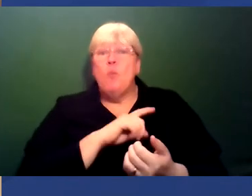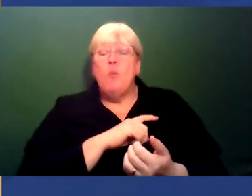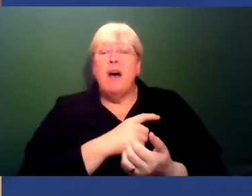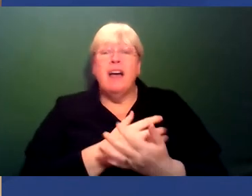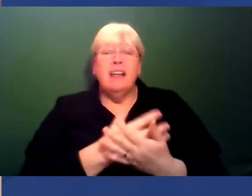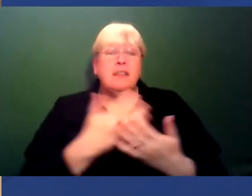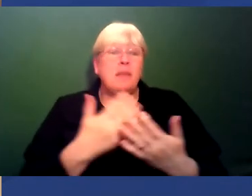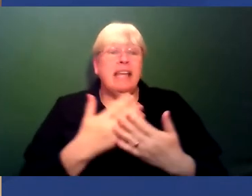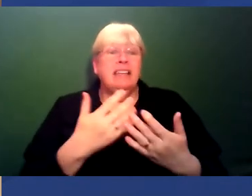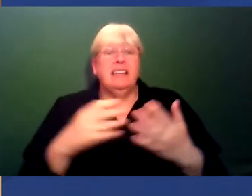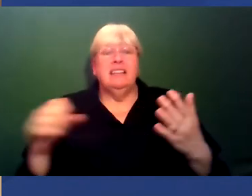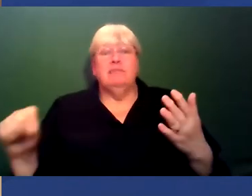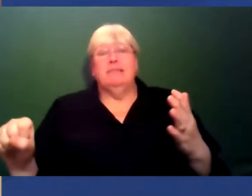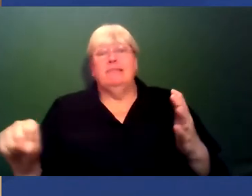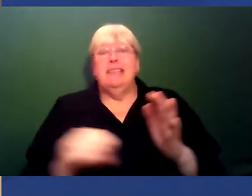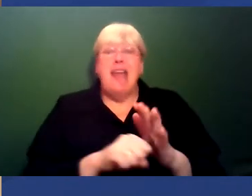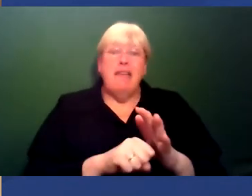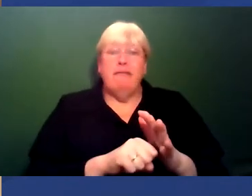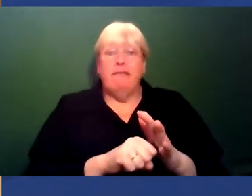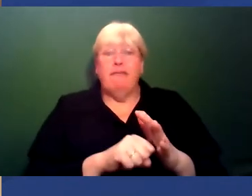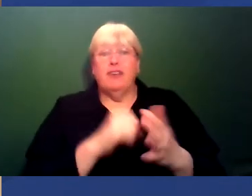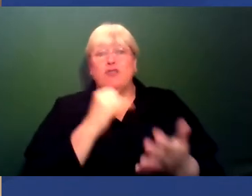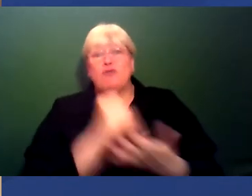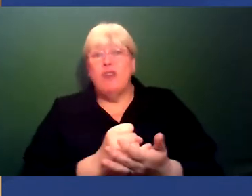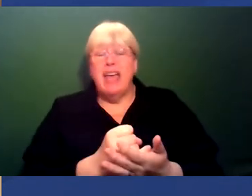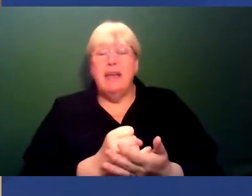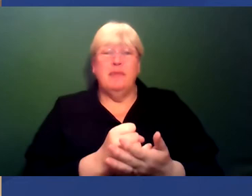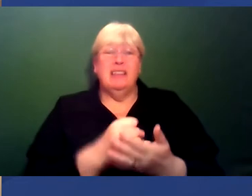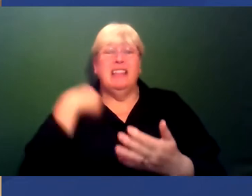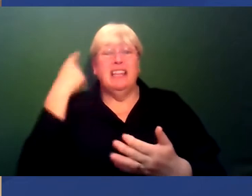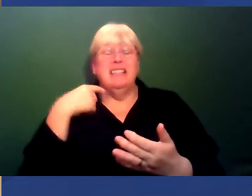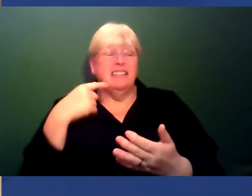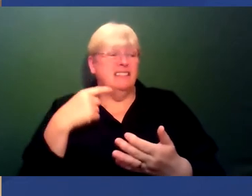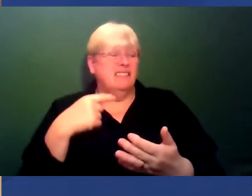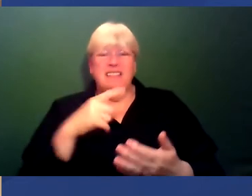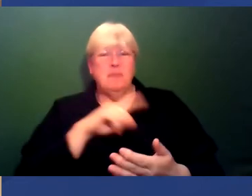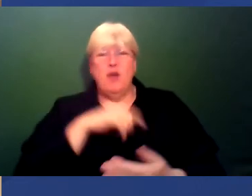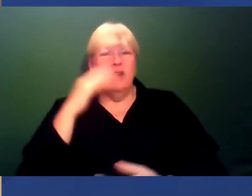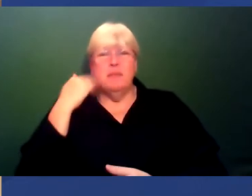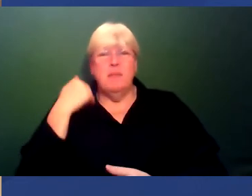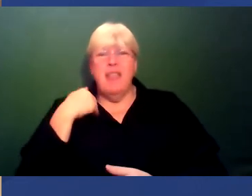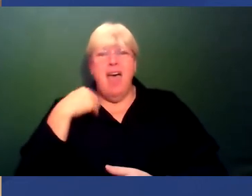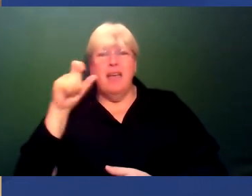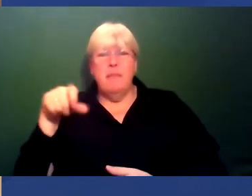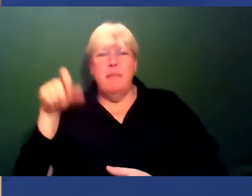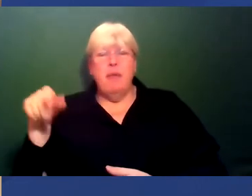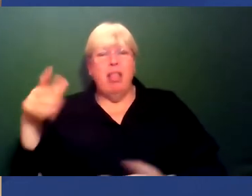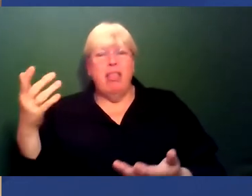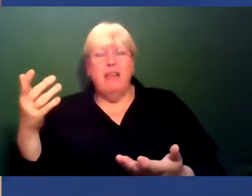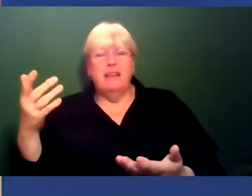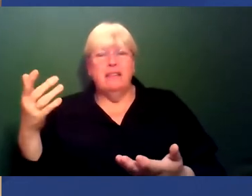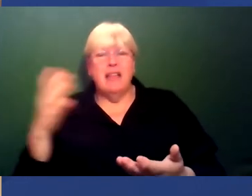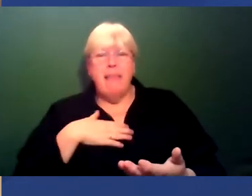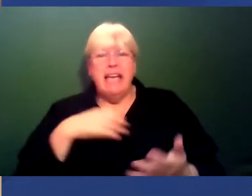knife crime in London? Well, it's not because Black people like knives and stabbing each other and they're really violent. It's because there are these deep rooted socioeconomic problems, which are a long, long